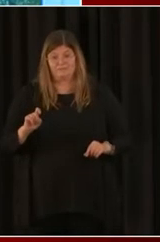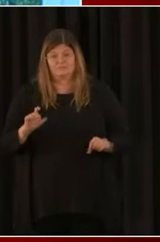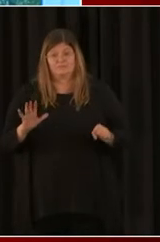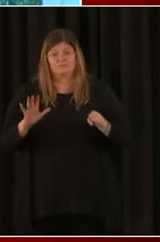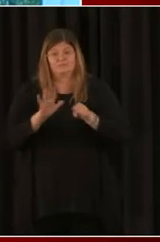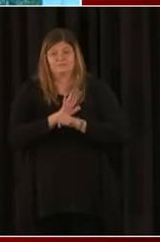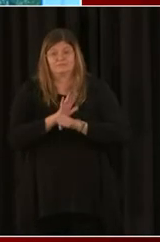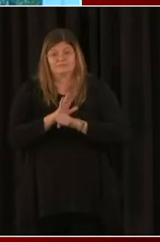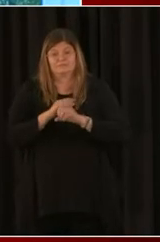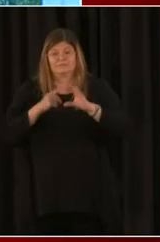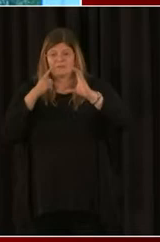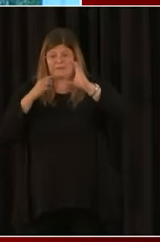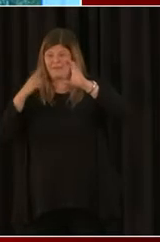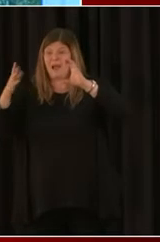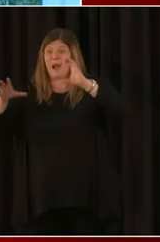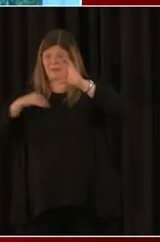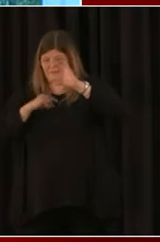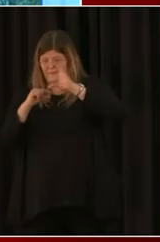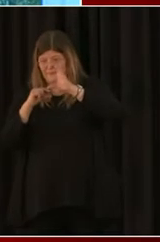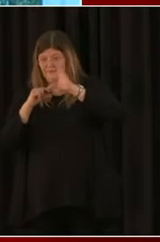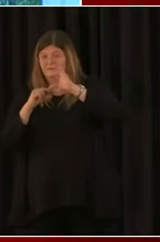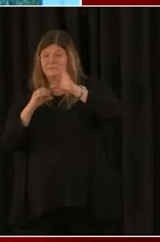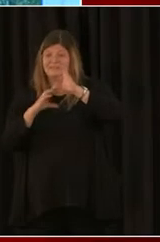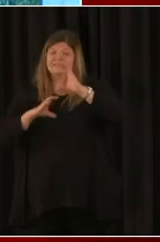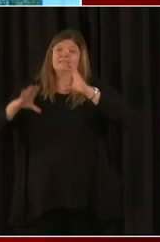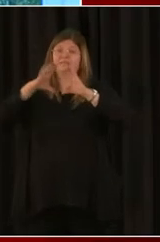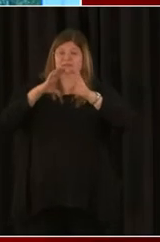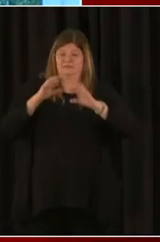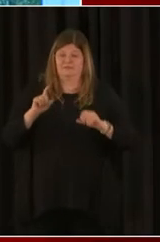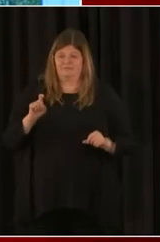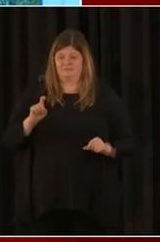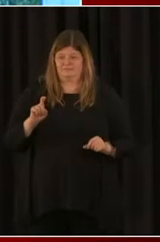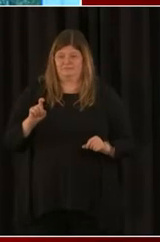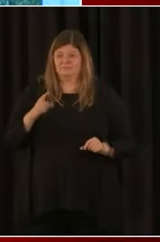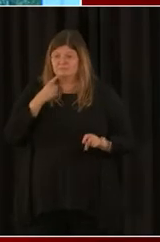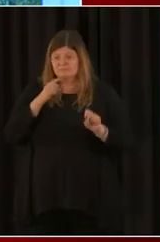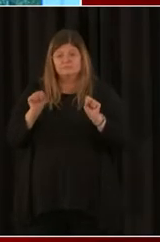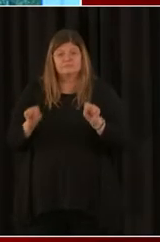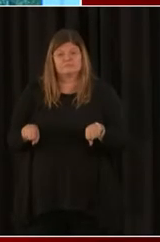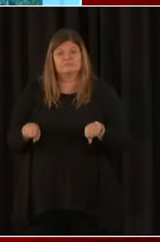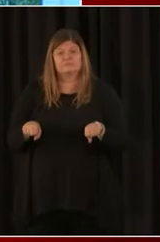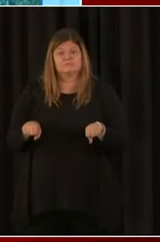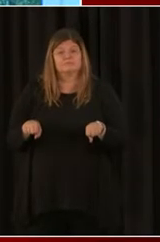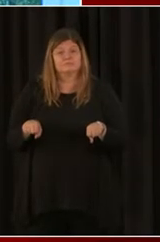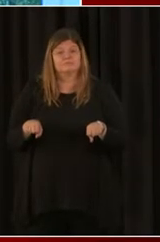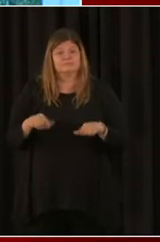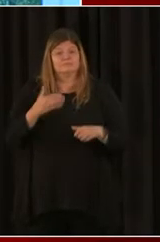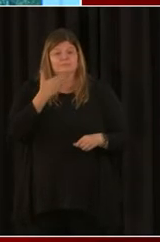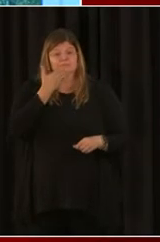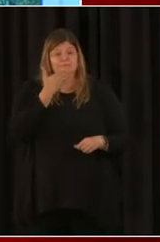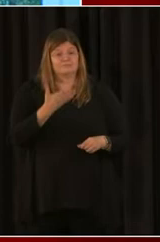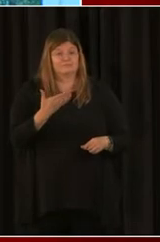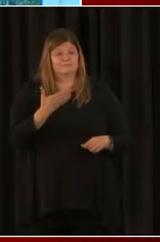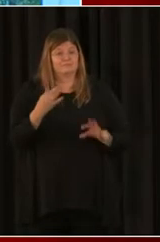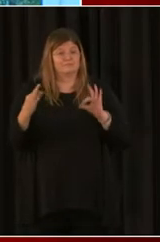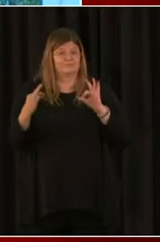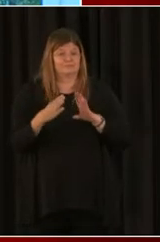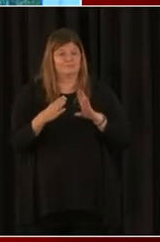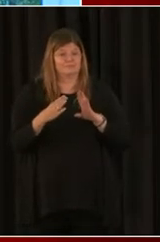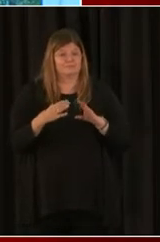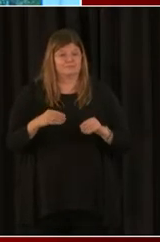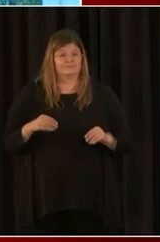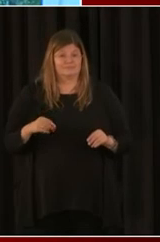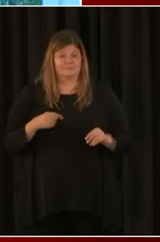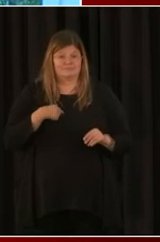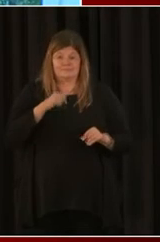advance, we were told it was open. So I'm glad you gave me that feedback so I can go back and let them know